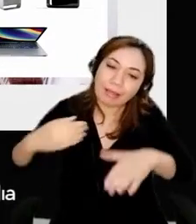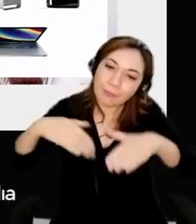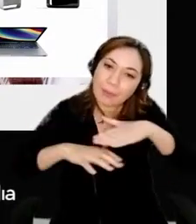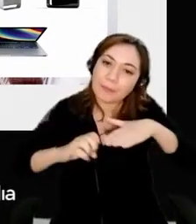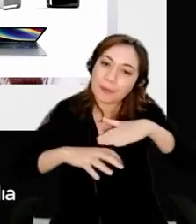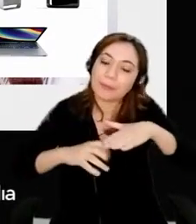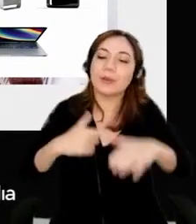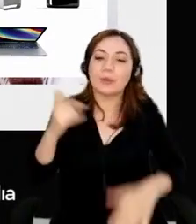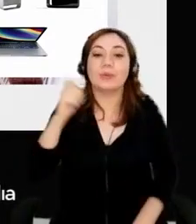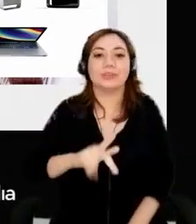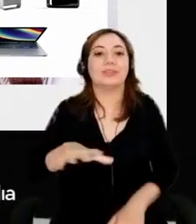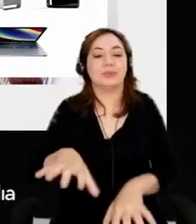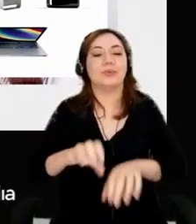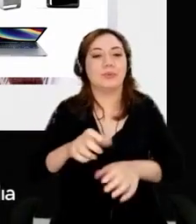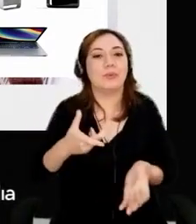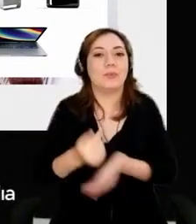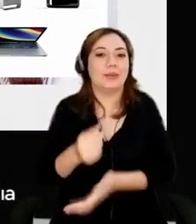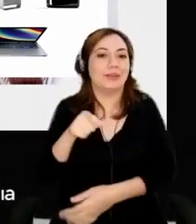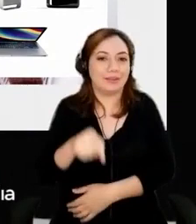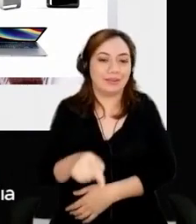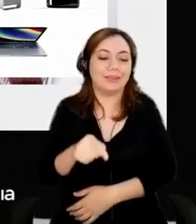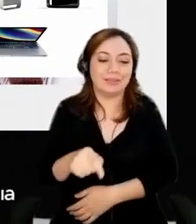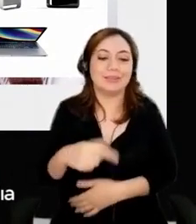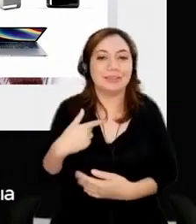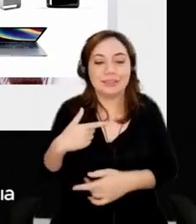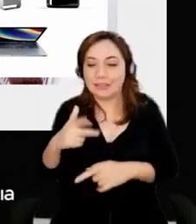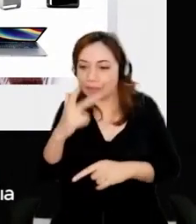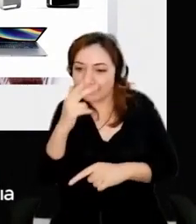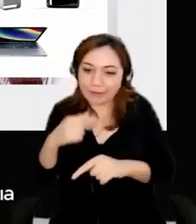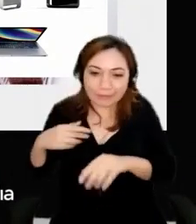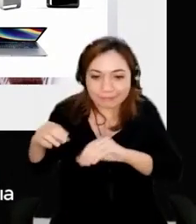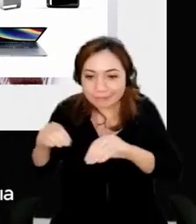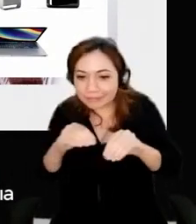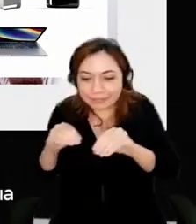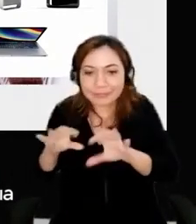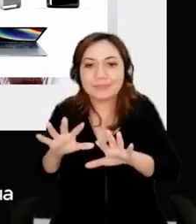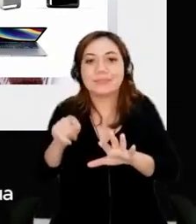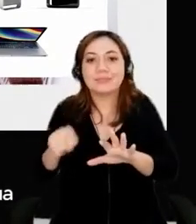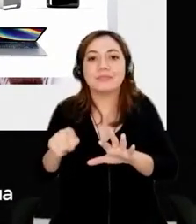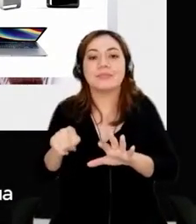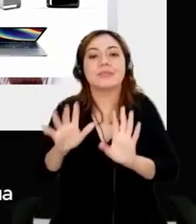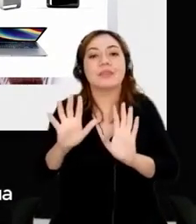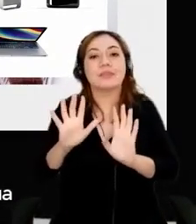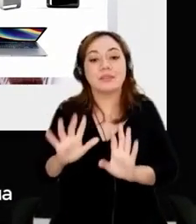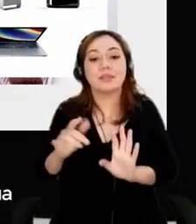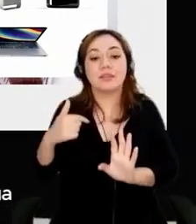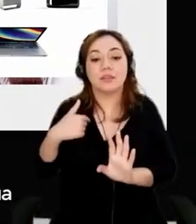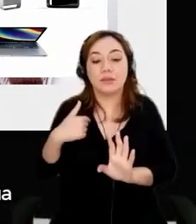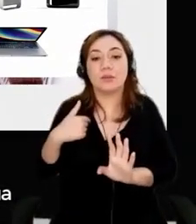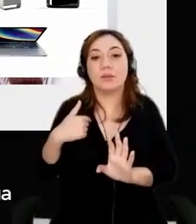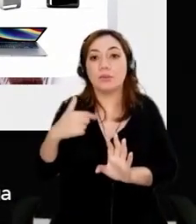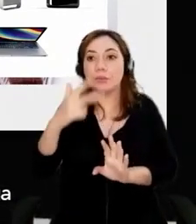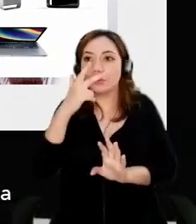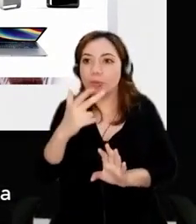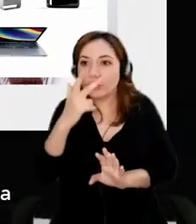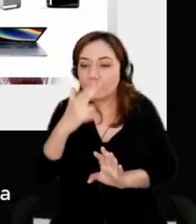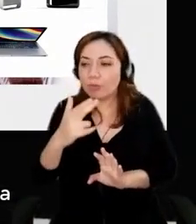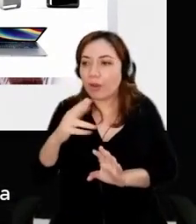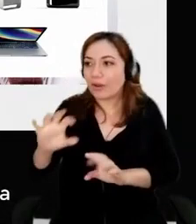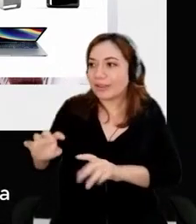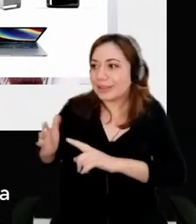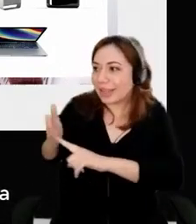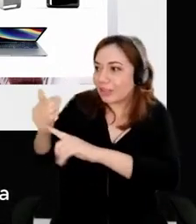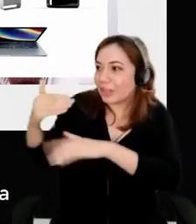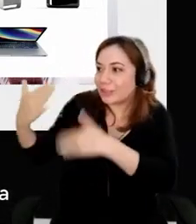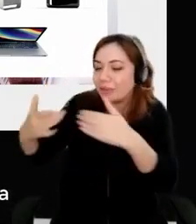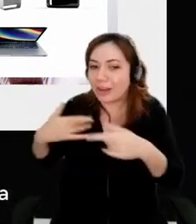And so, for me, just keeping up with what's going on in technology. So, here's a picture